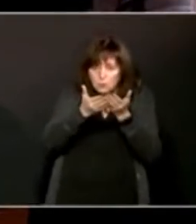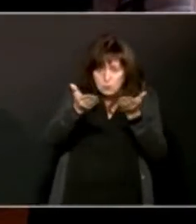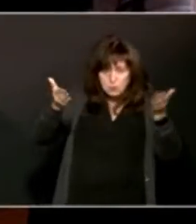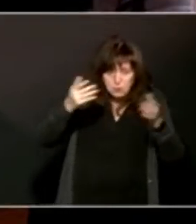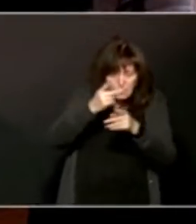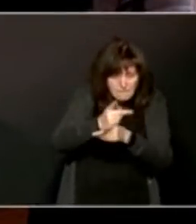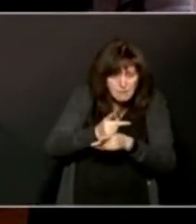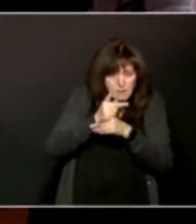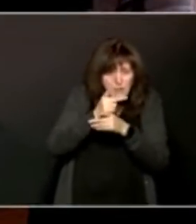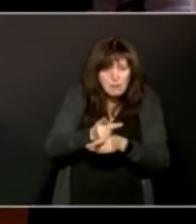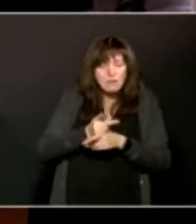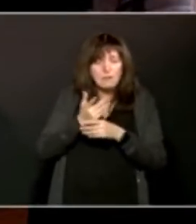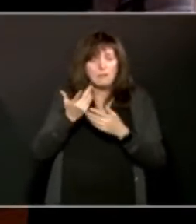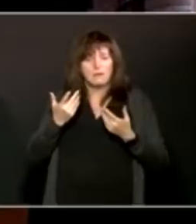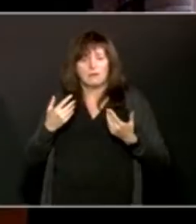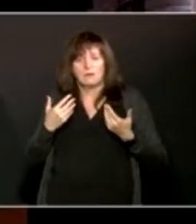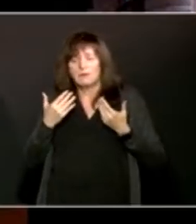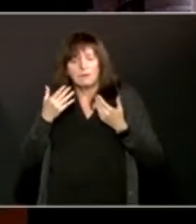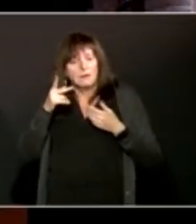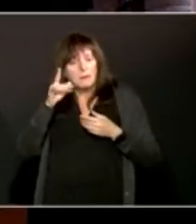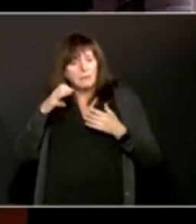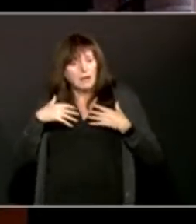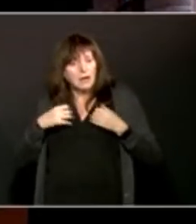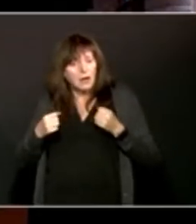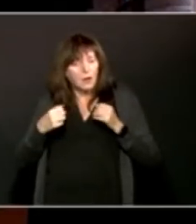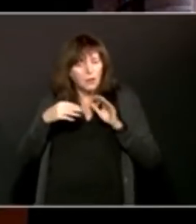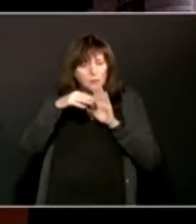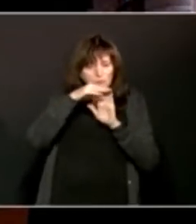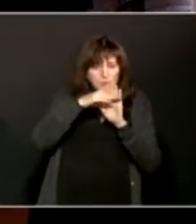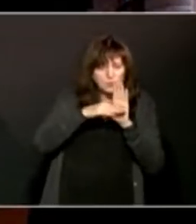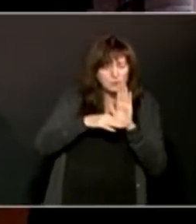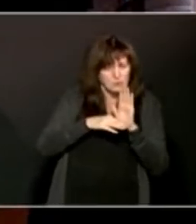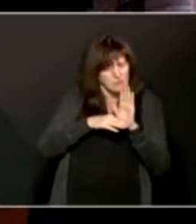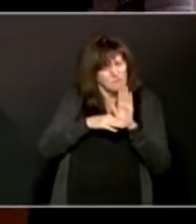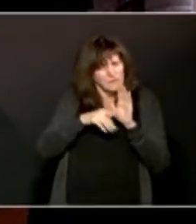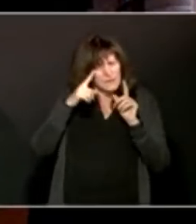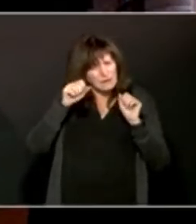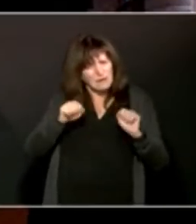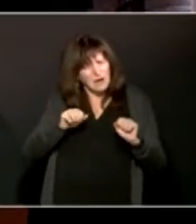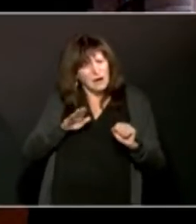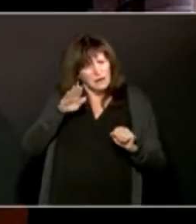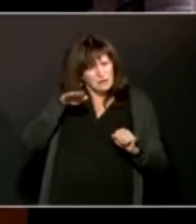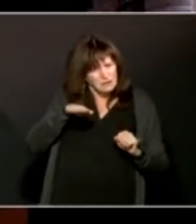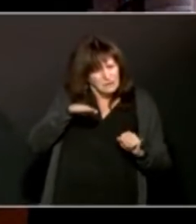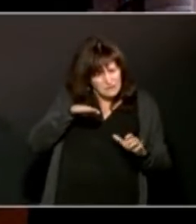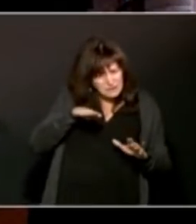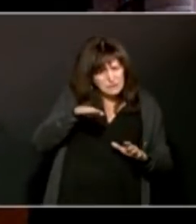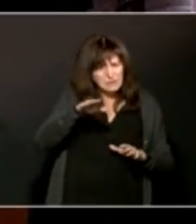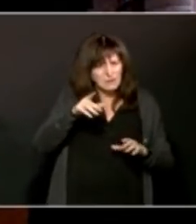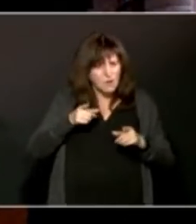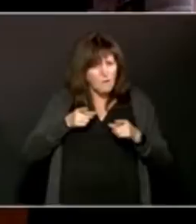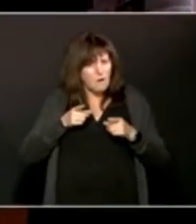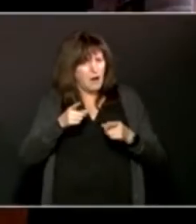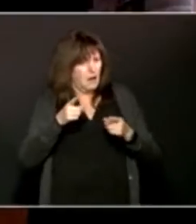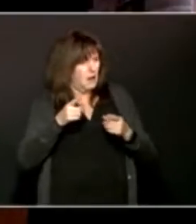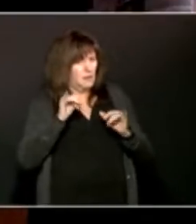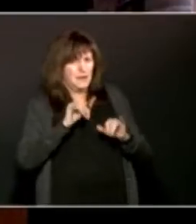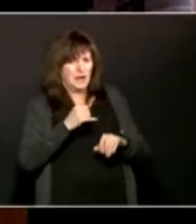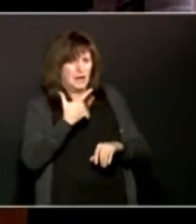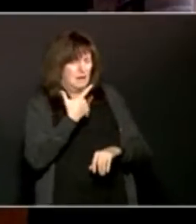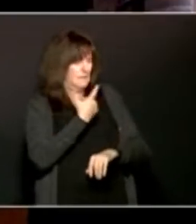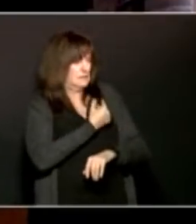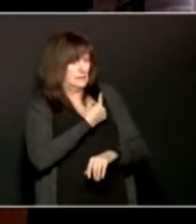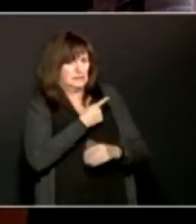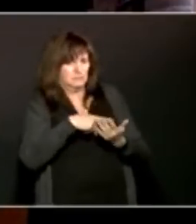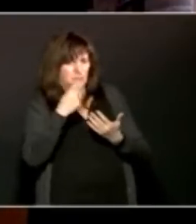measures, personal measures, and keep that task in mind while we continue our vaccination of our most vulnerable populations first.